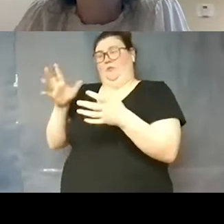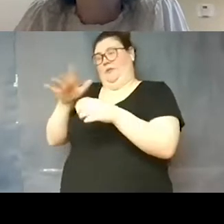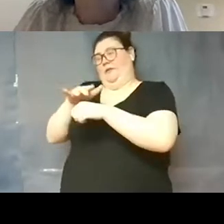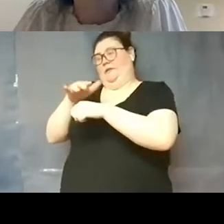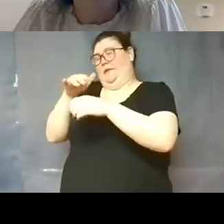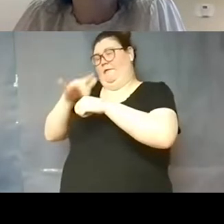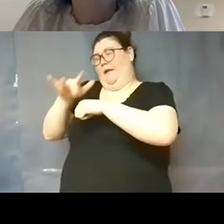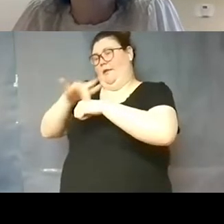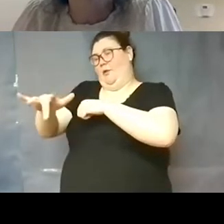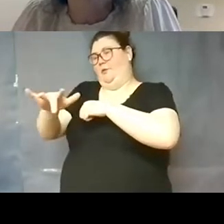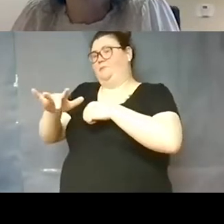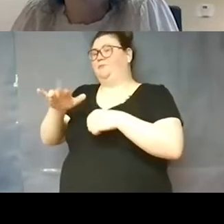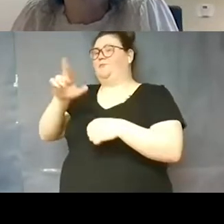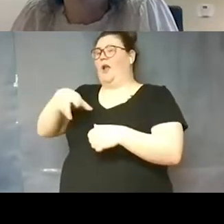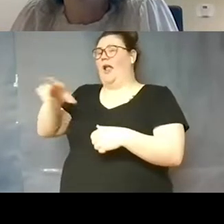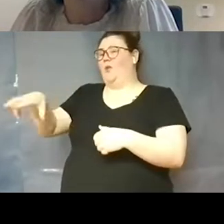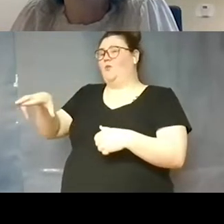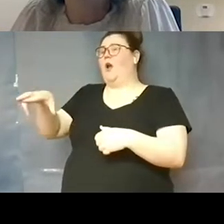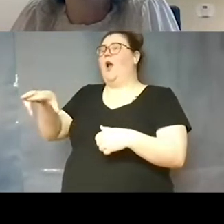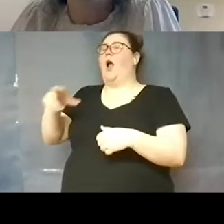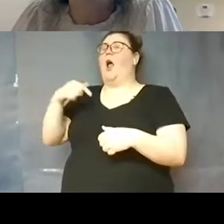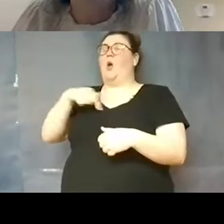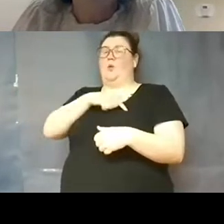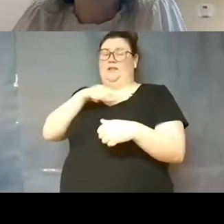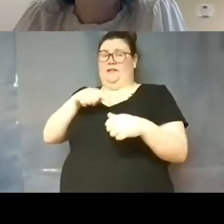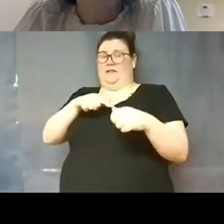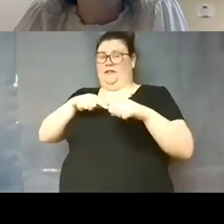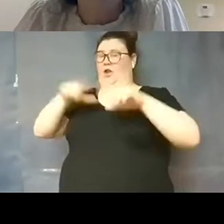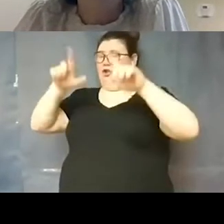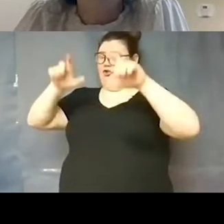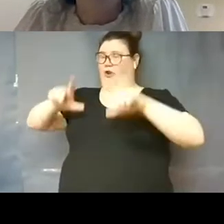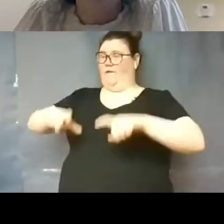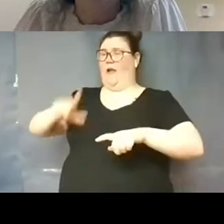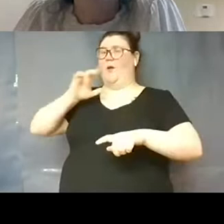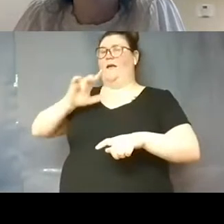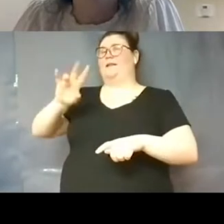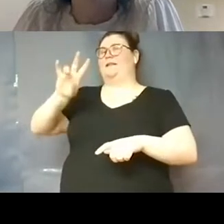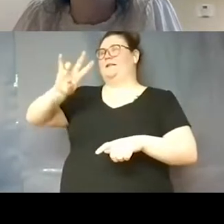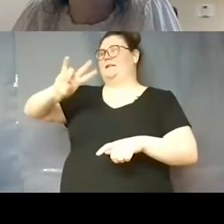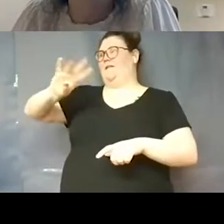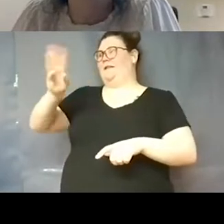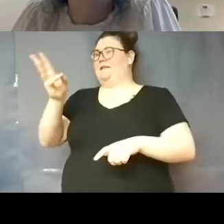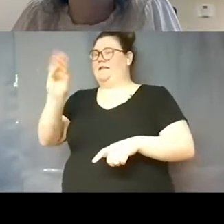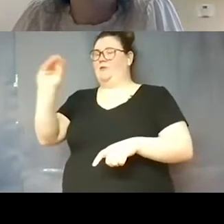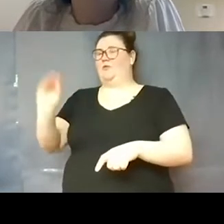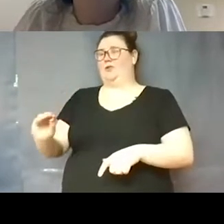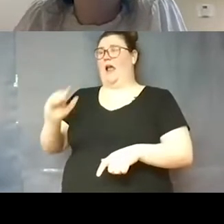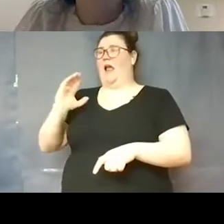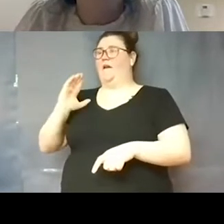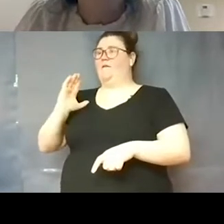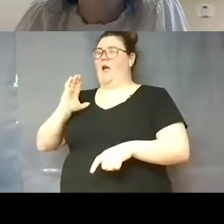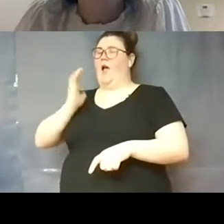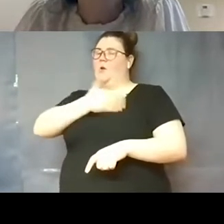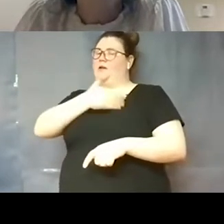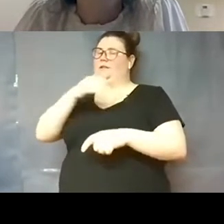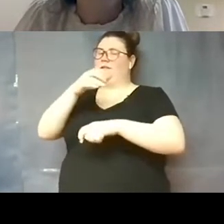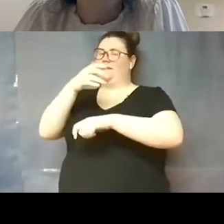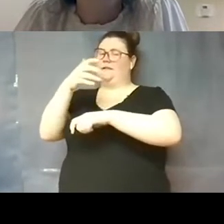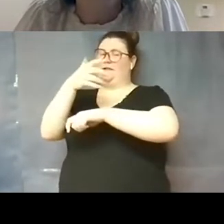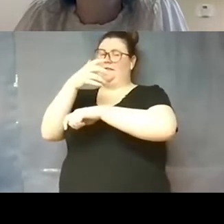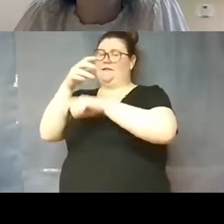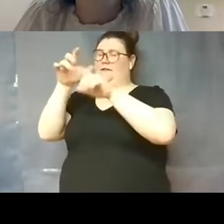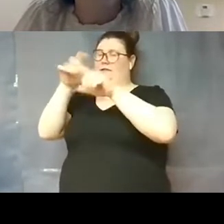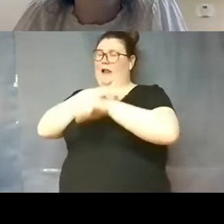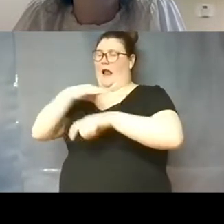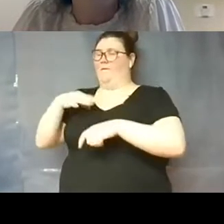isd we have done a survey amongst our staff and we have 76 of our staff that do want to have the vaccine which is a